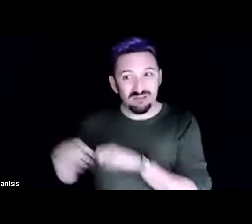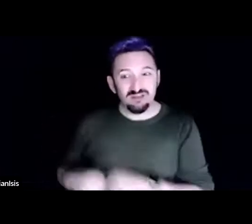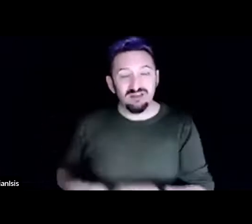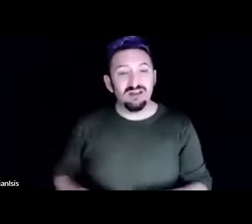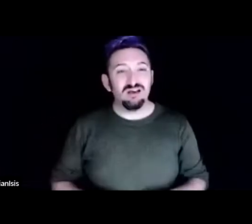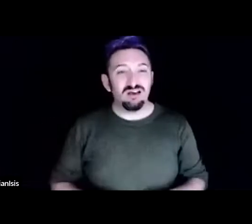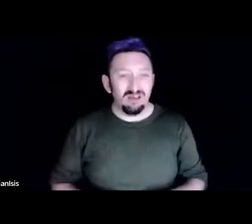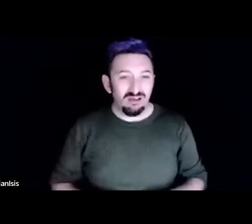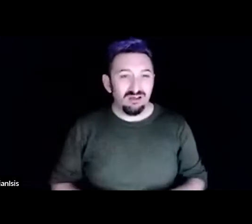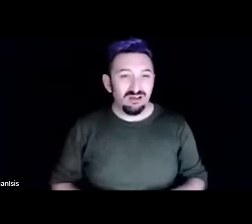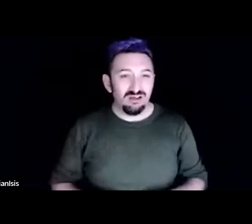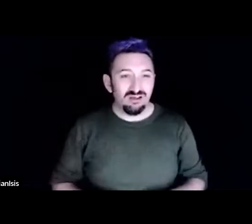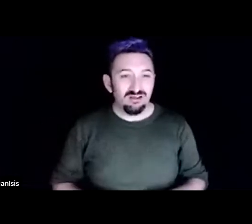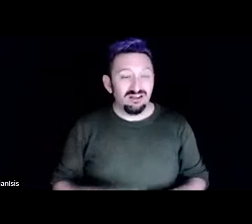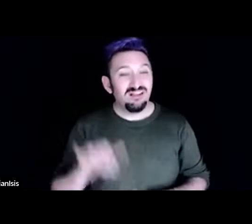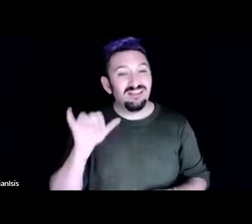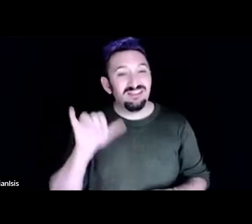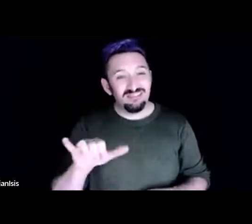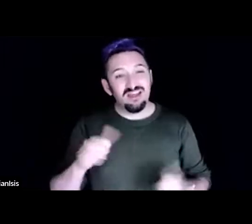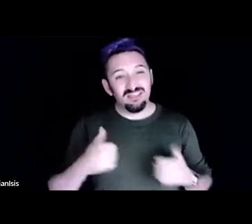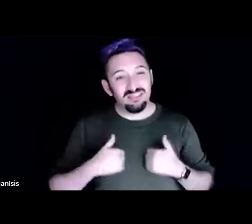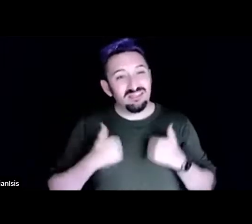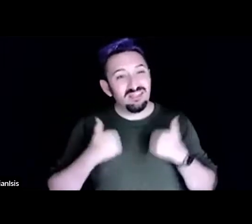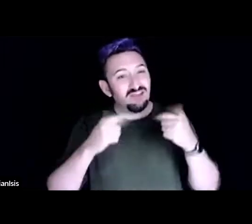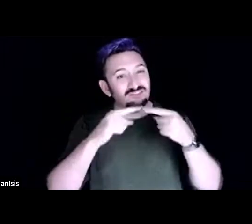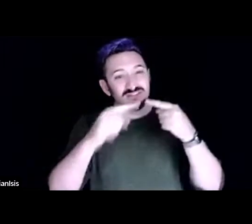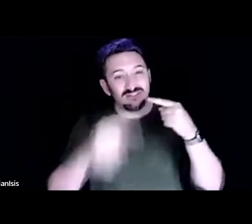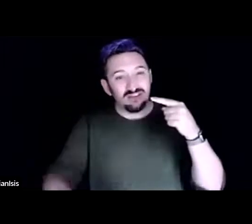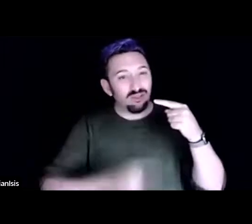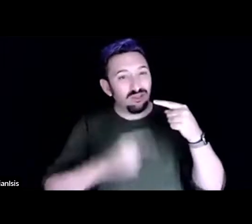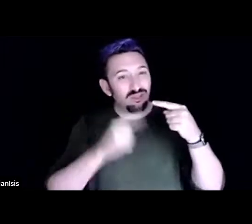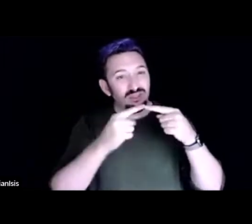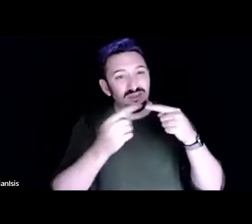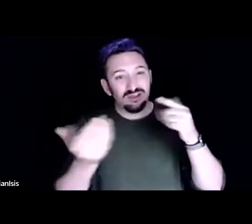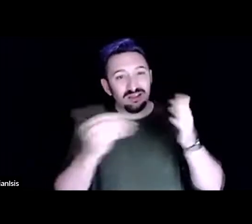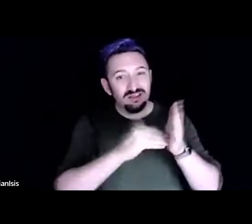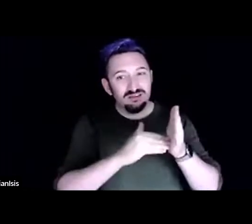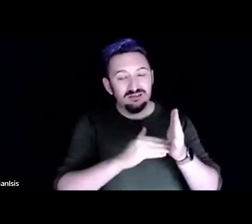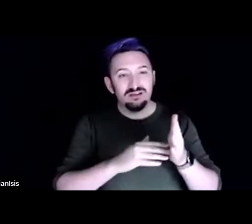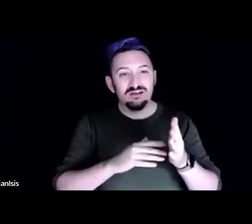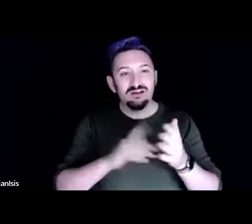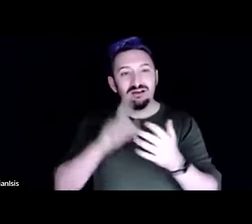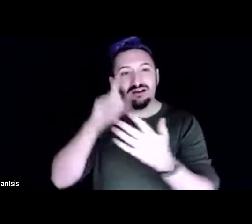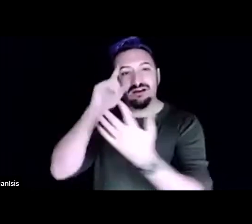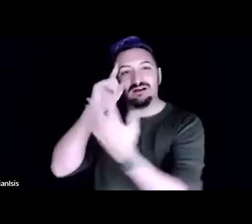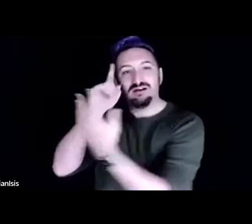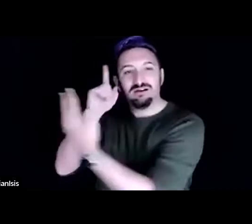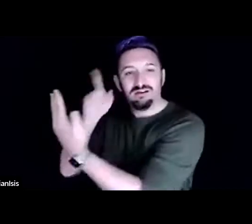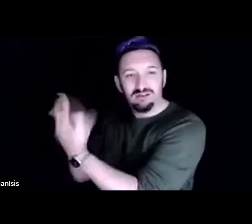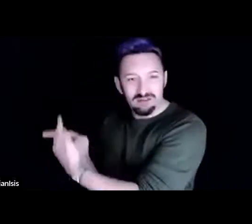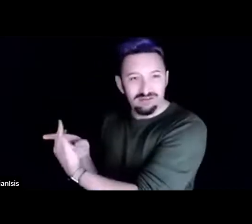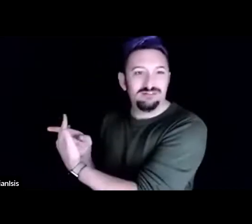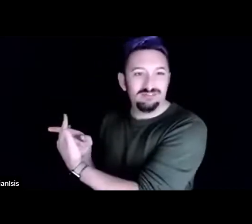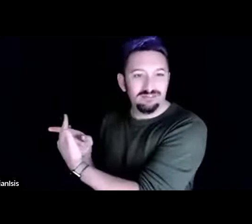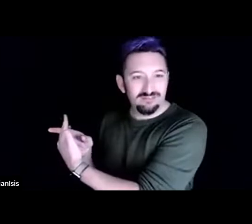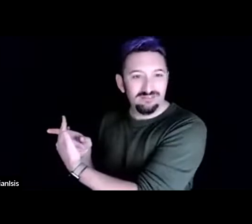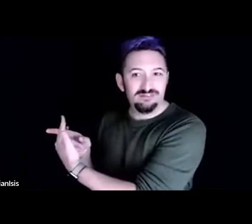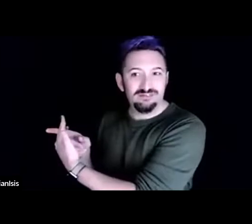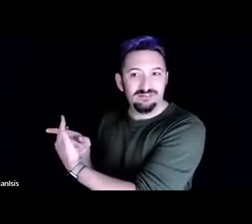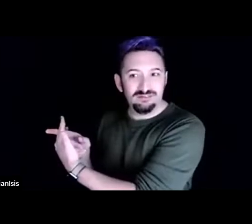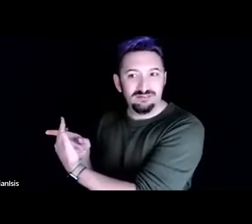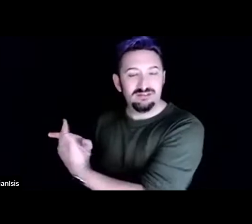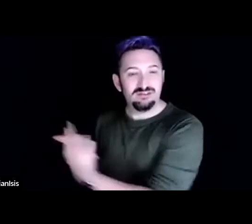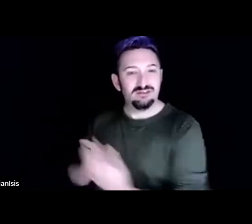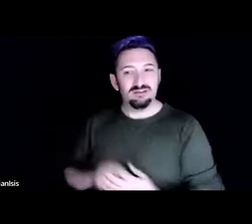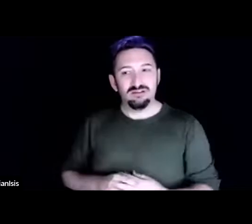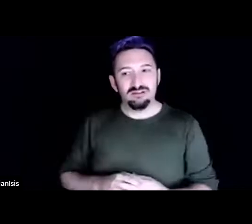again right to be able to take kids for whom